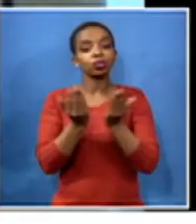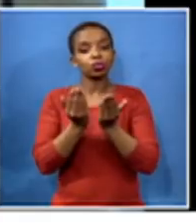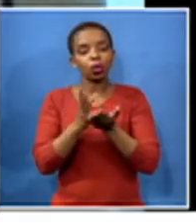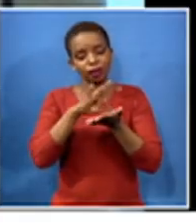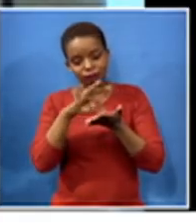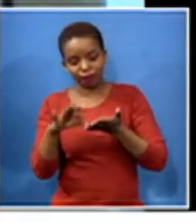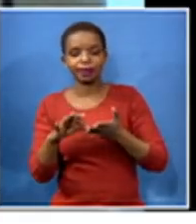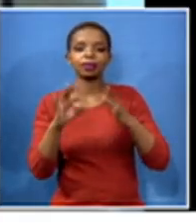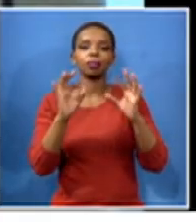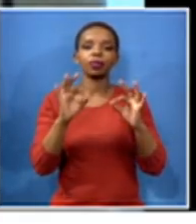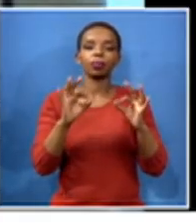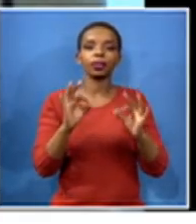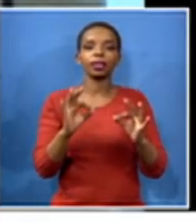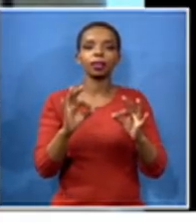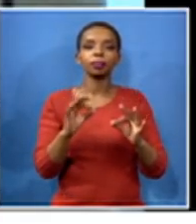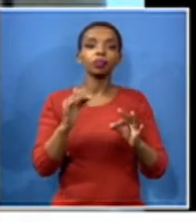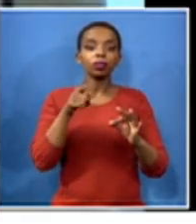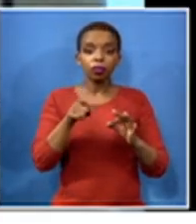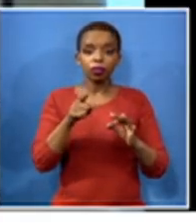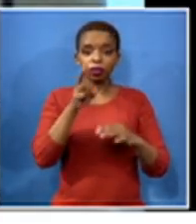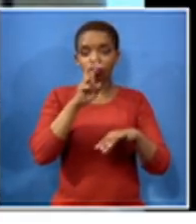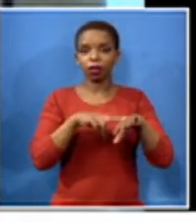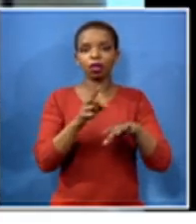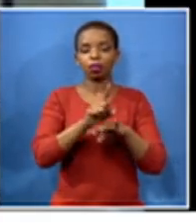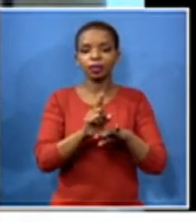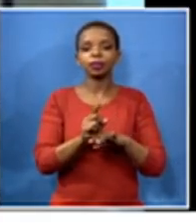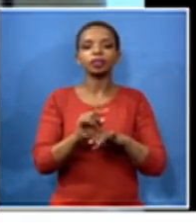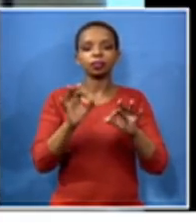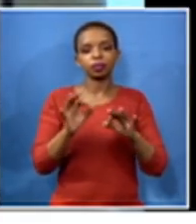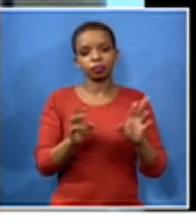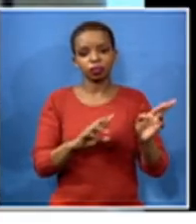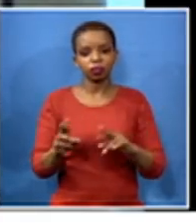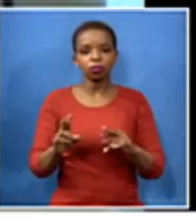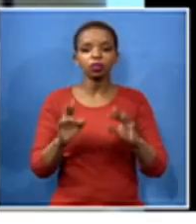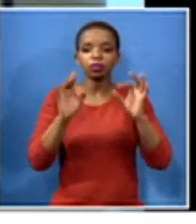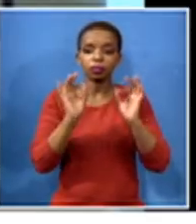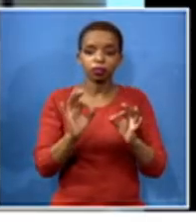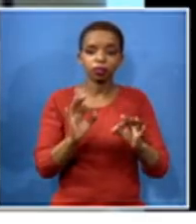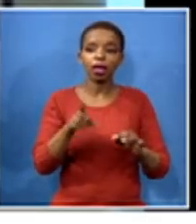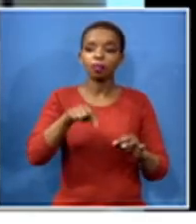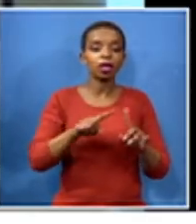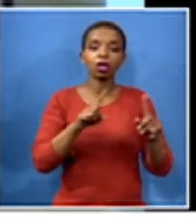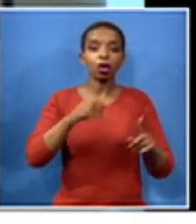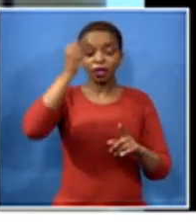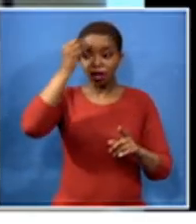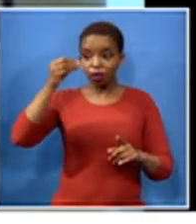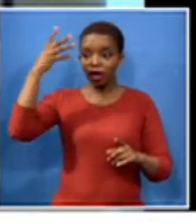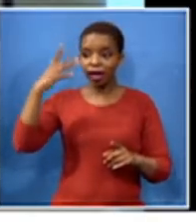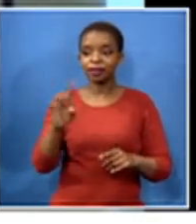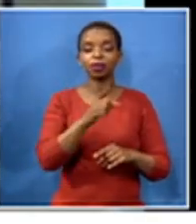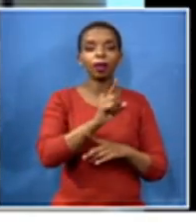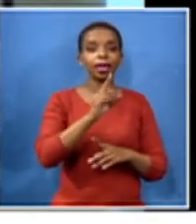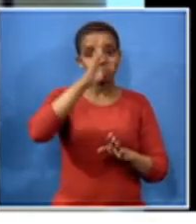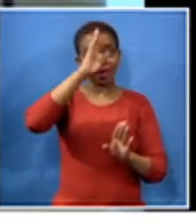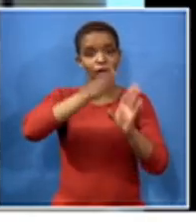the return whilst it needs to be relatively speedily must not forget the psychological health of everybody